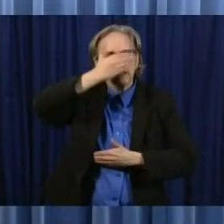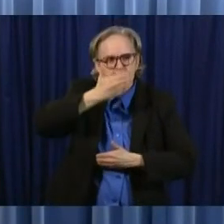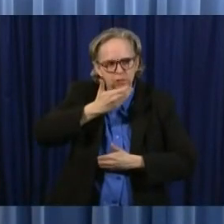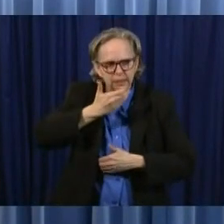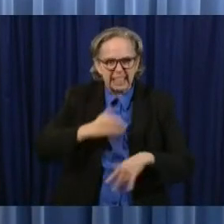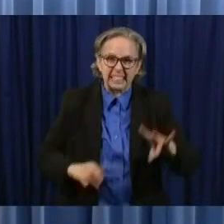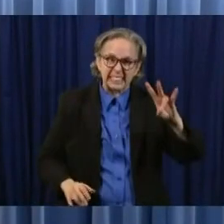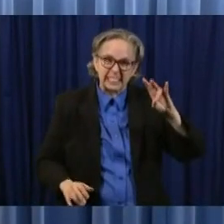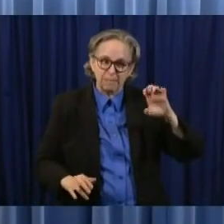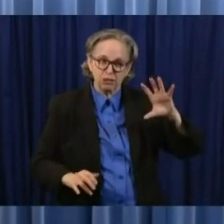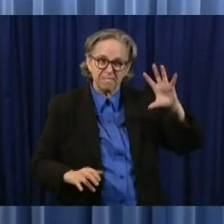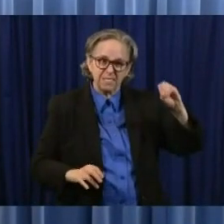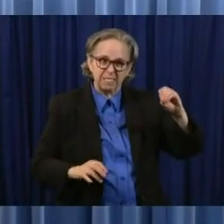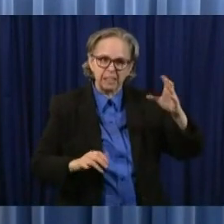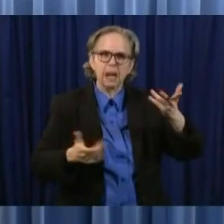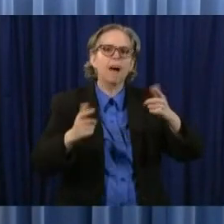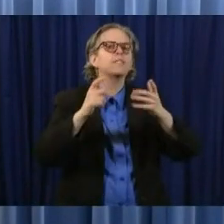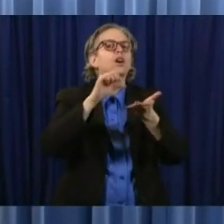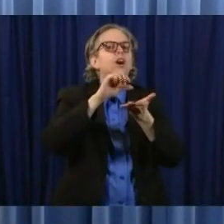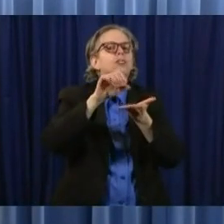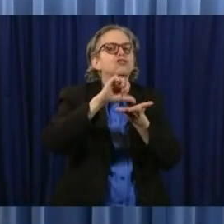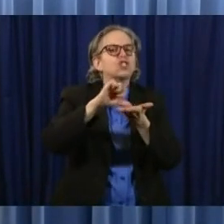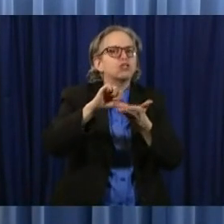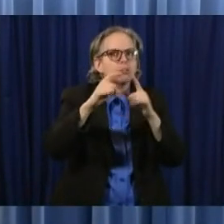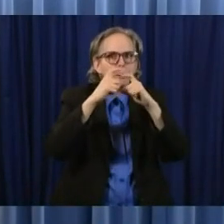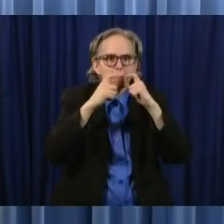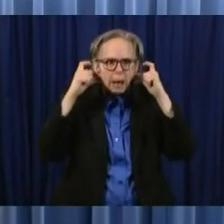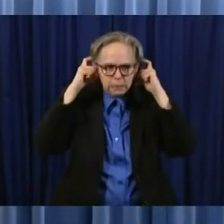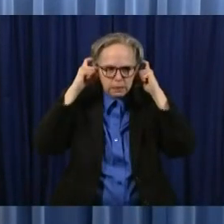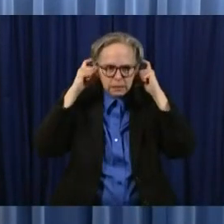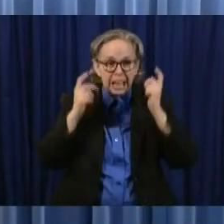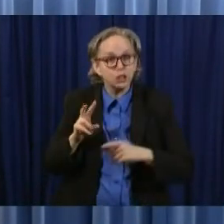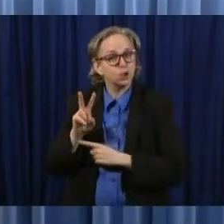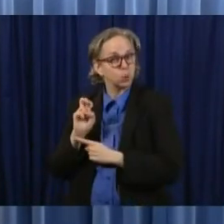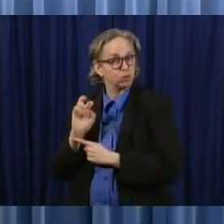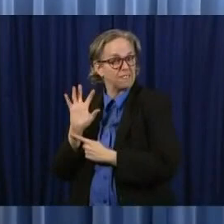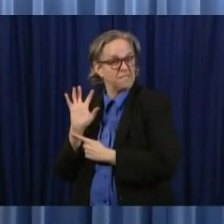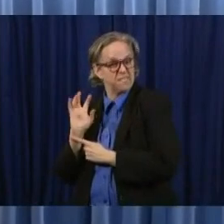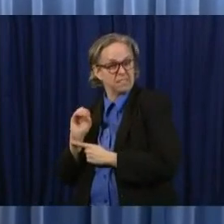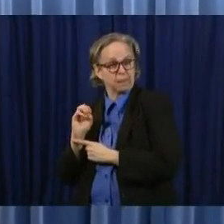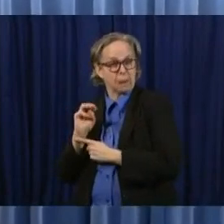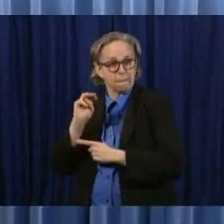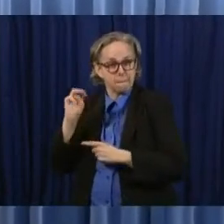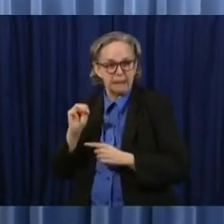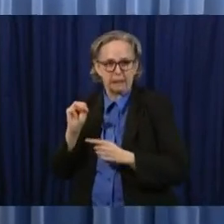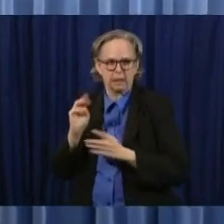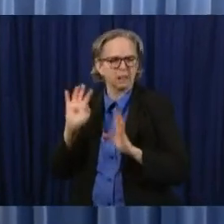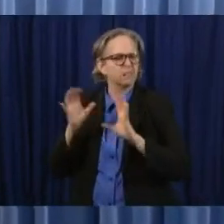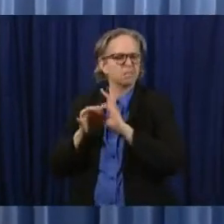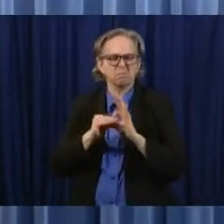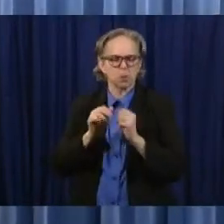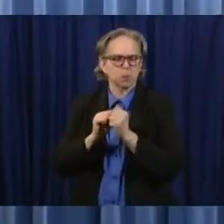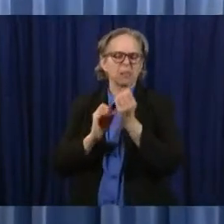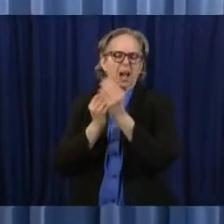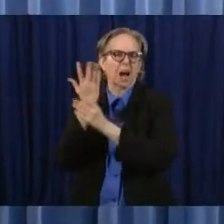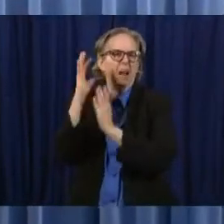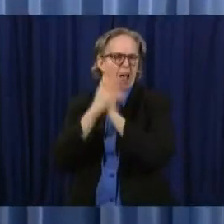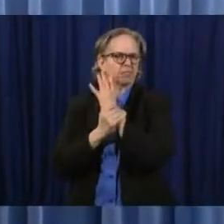and 2 million non-medical gloves so we're very very happy about that